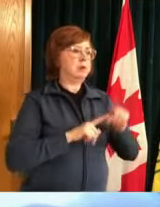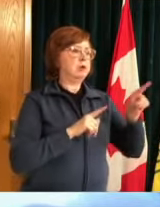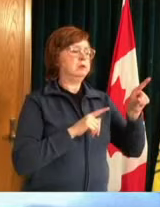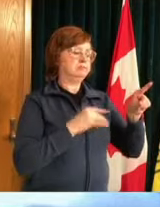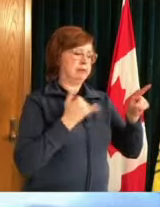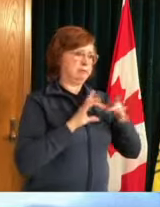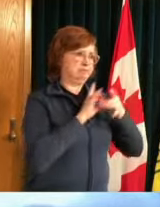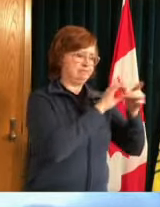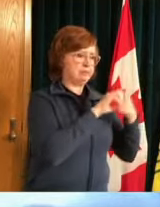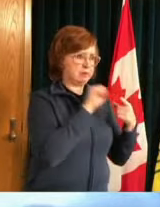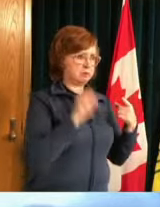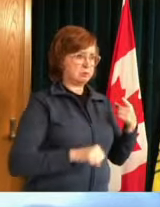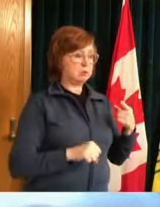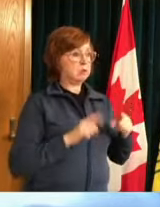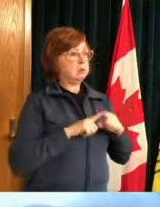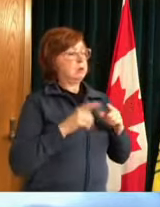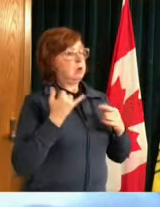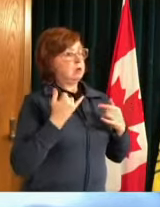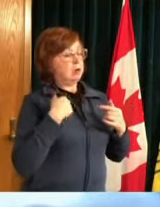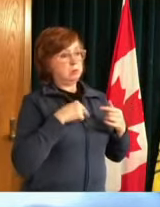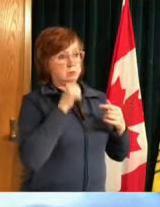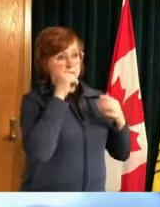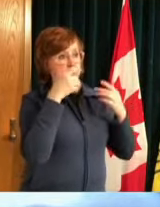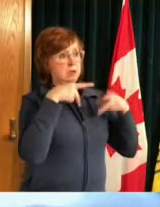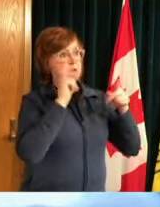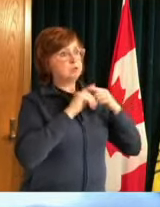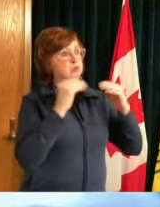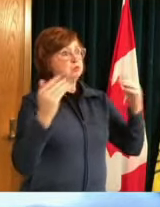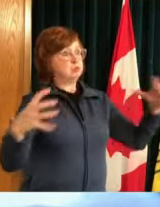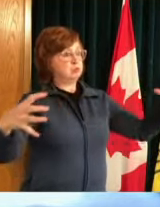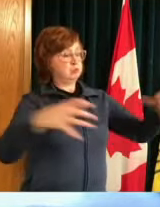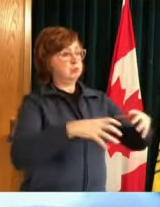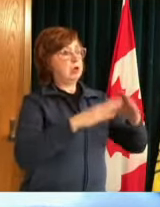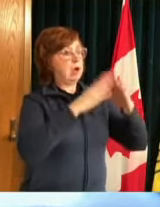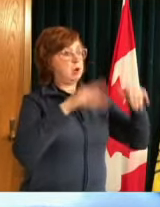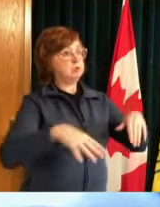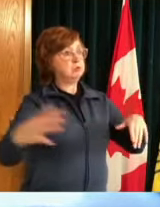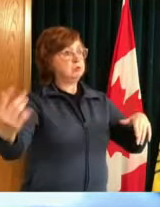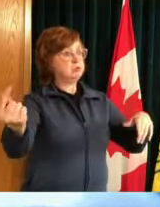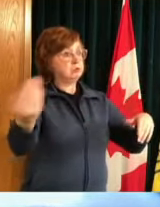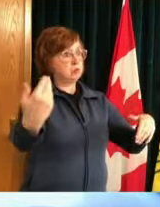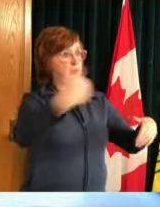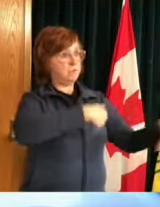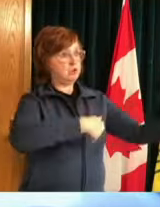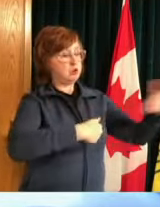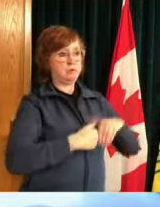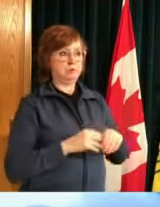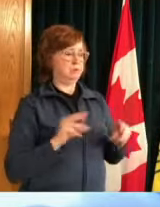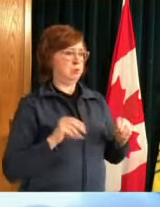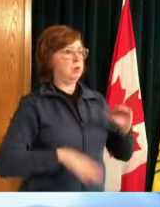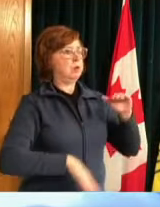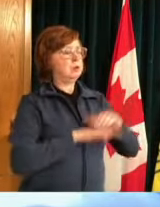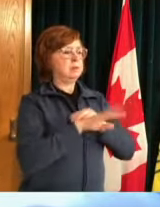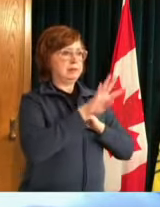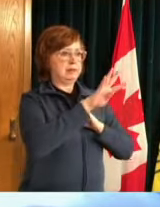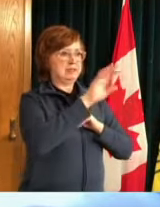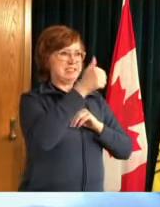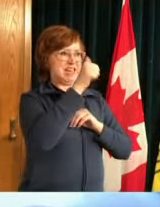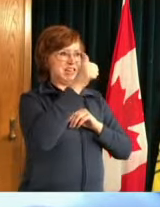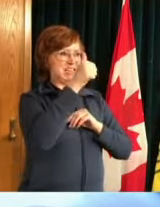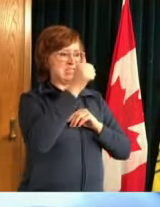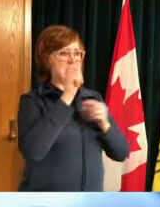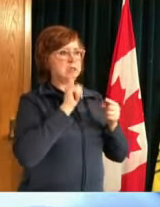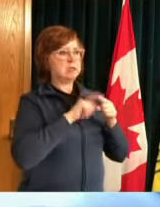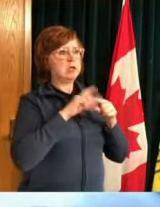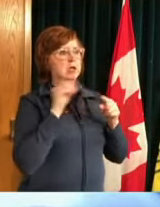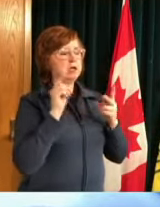um outdoor gatherings up to 10 and with no food or sharing of items uh worship sizes kept